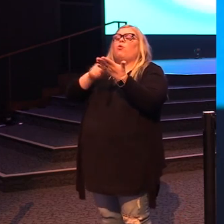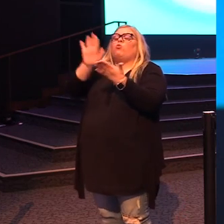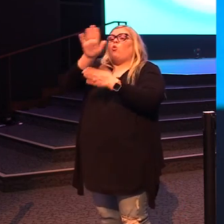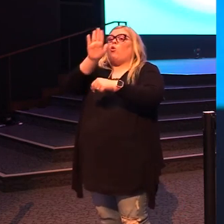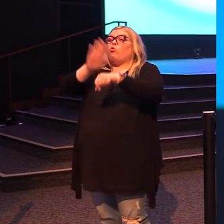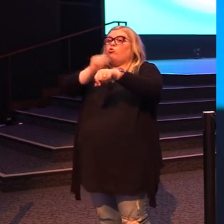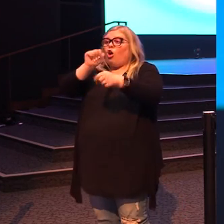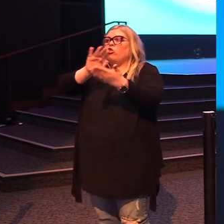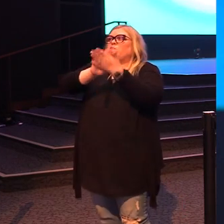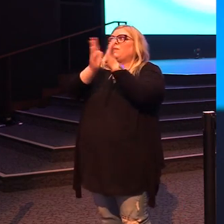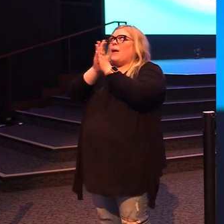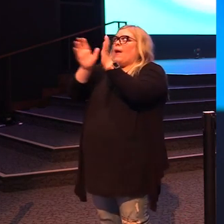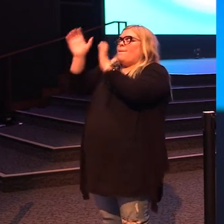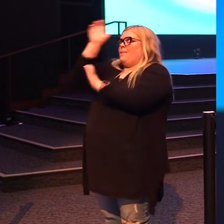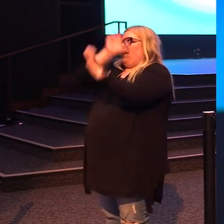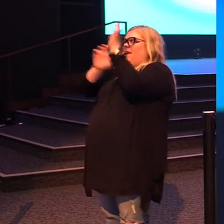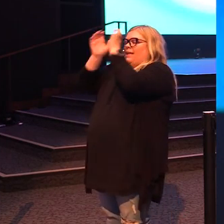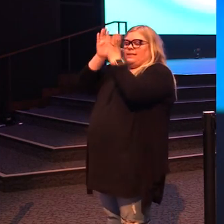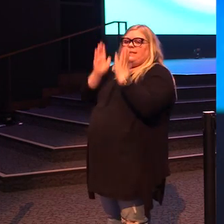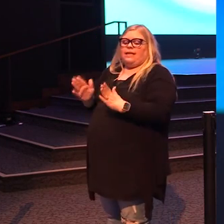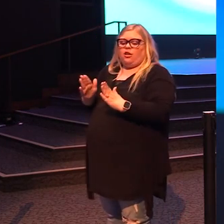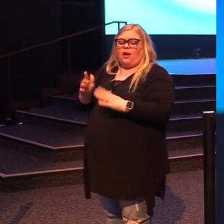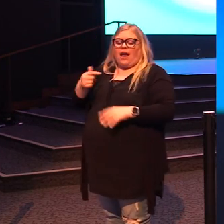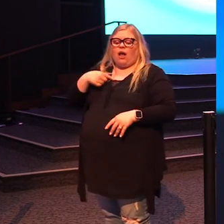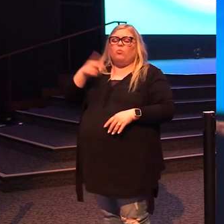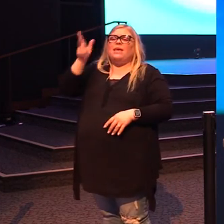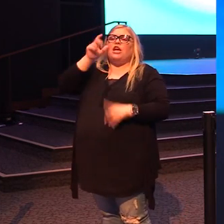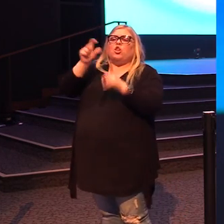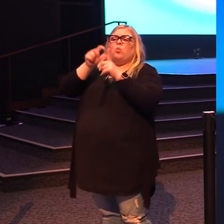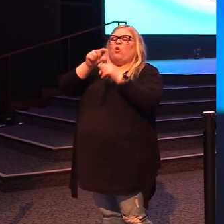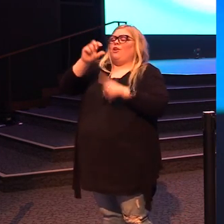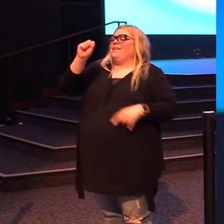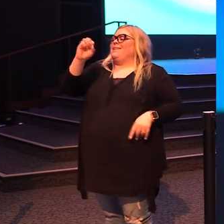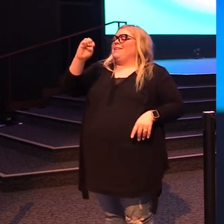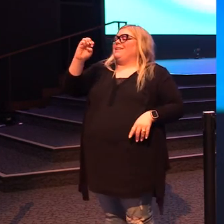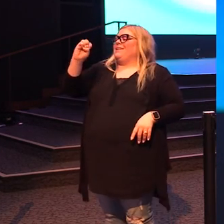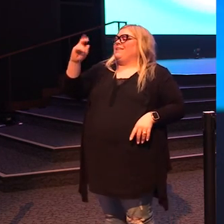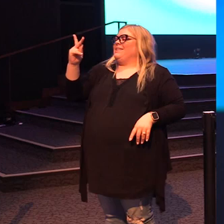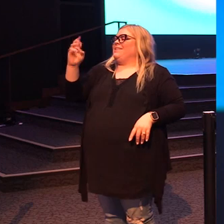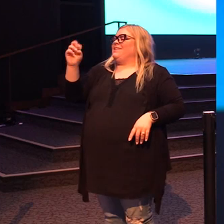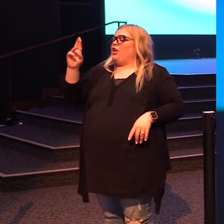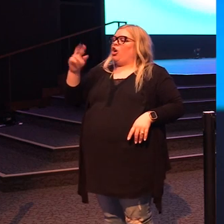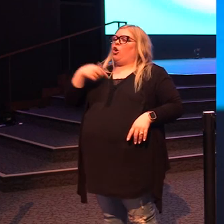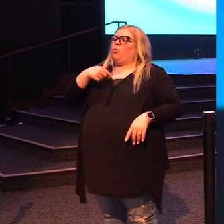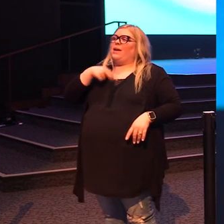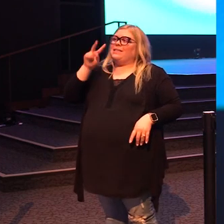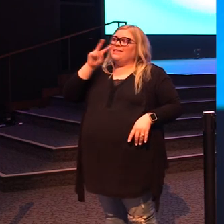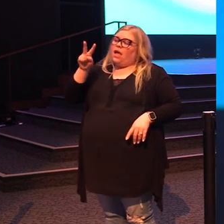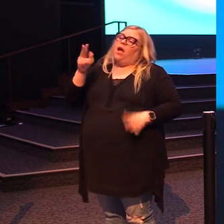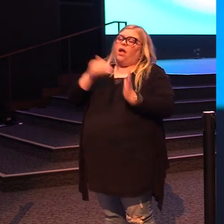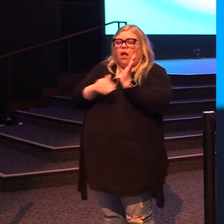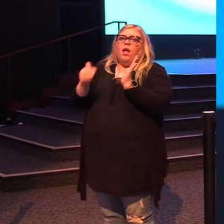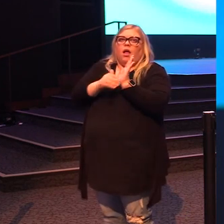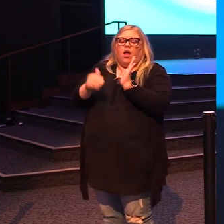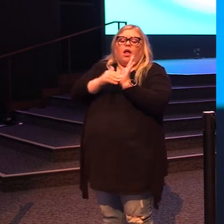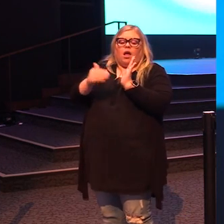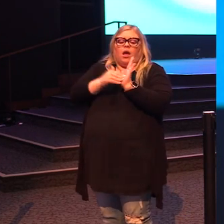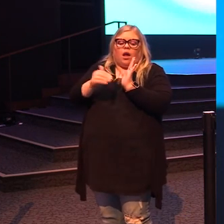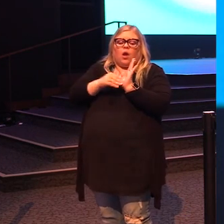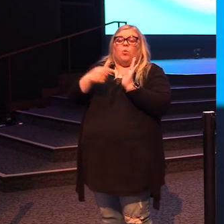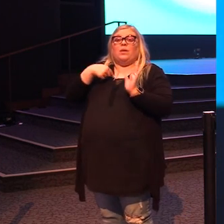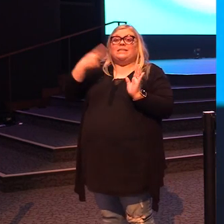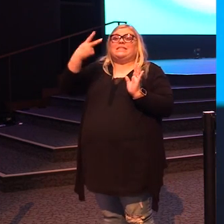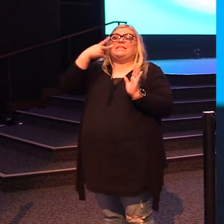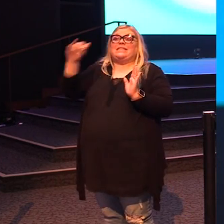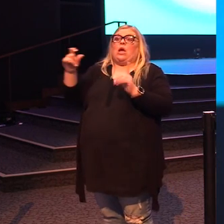be a seeker. I think we hear that word in the church used a lot, the word of being a seeker. And as soon as we